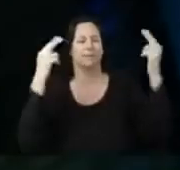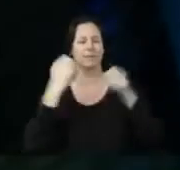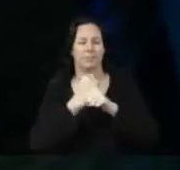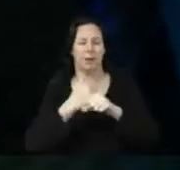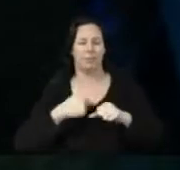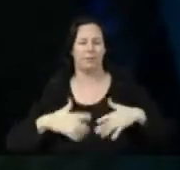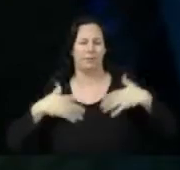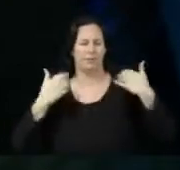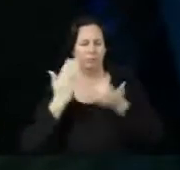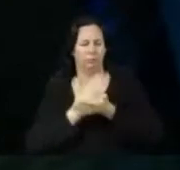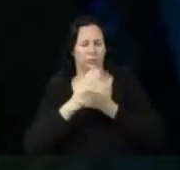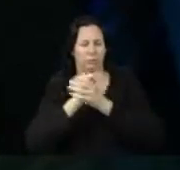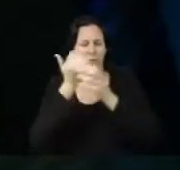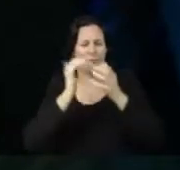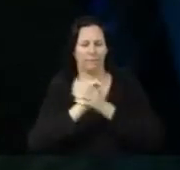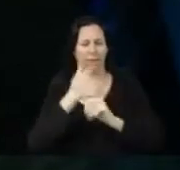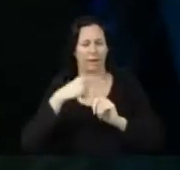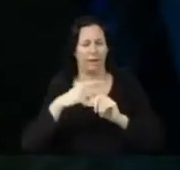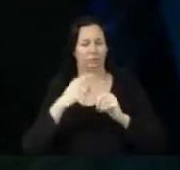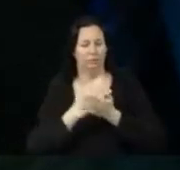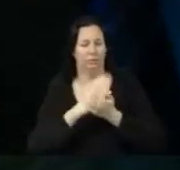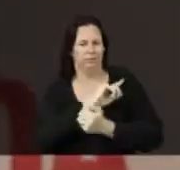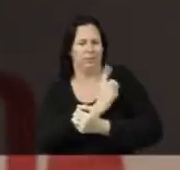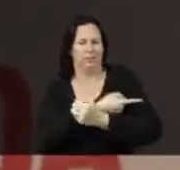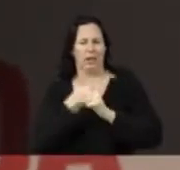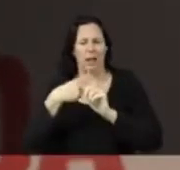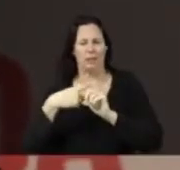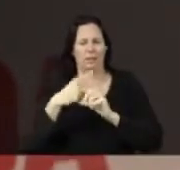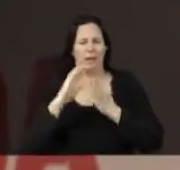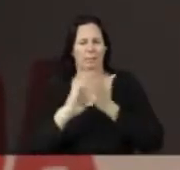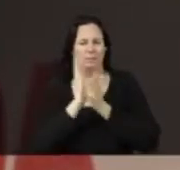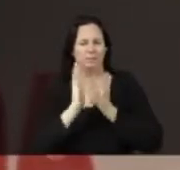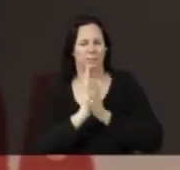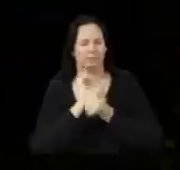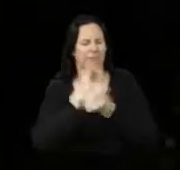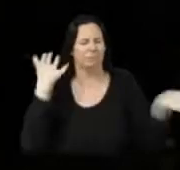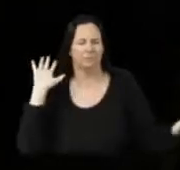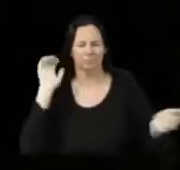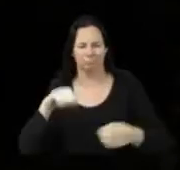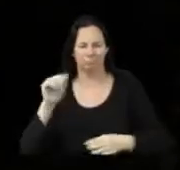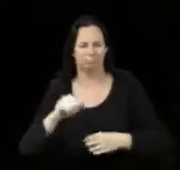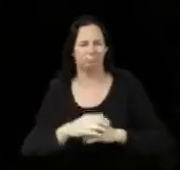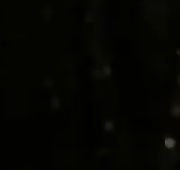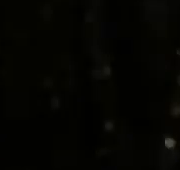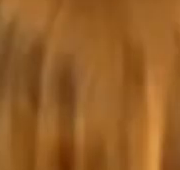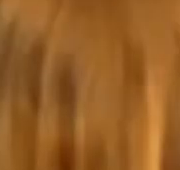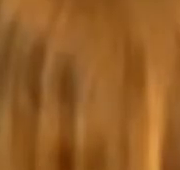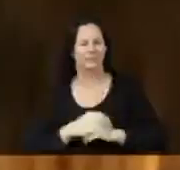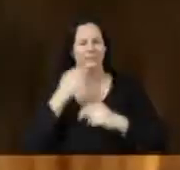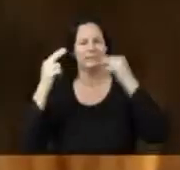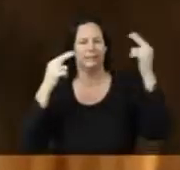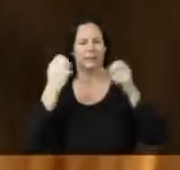Singing makes me feel really joyful and really energised and happy. It's liberating, yeah.